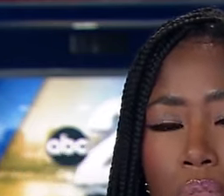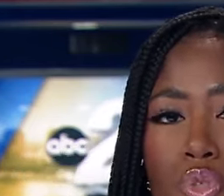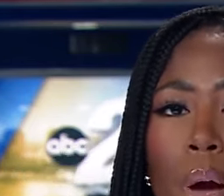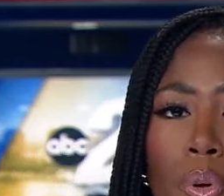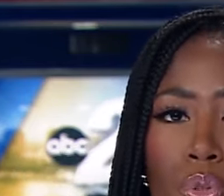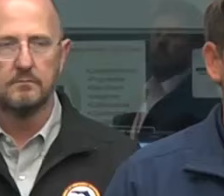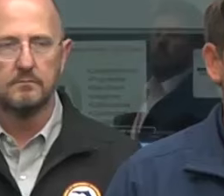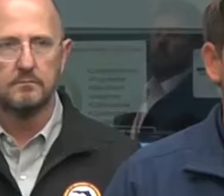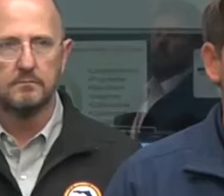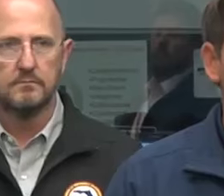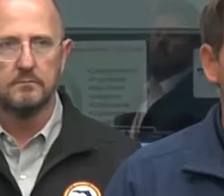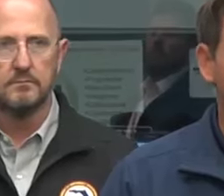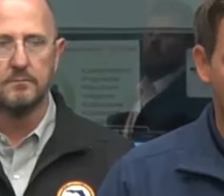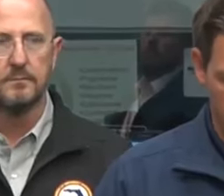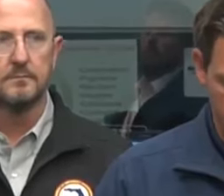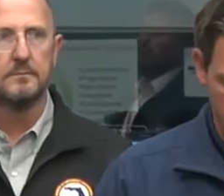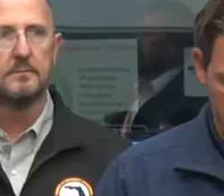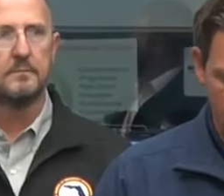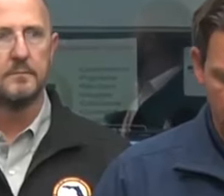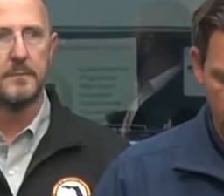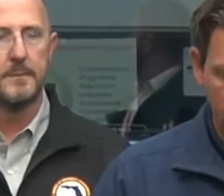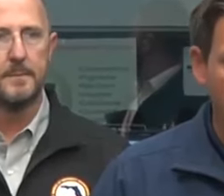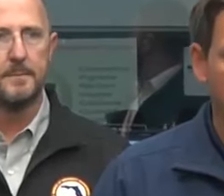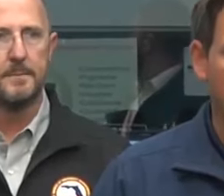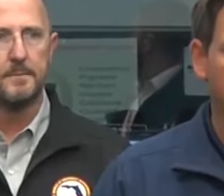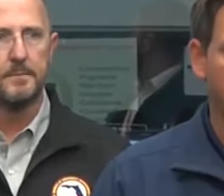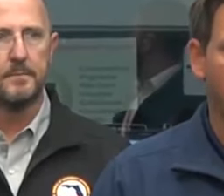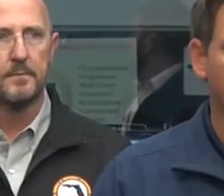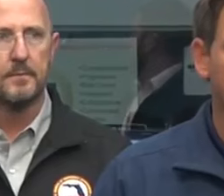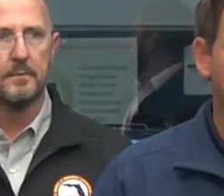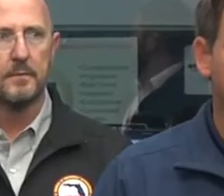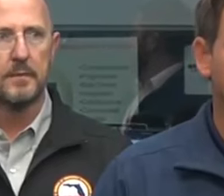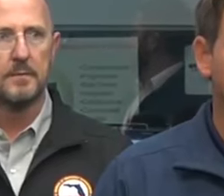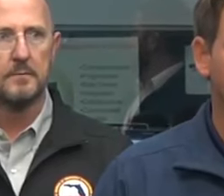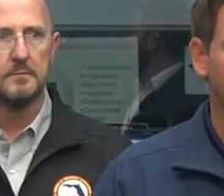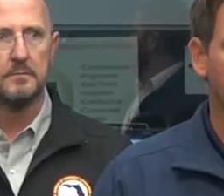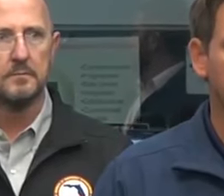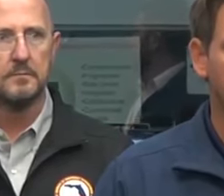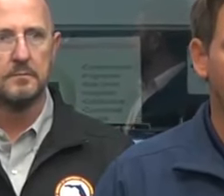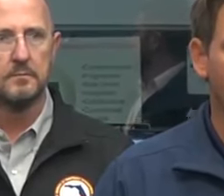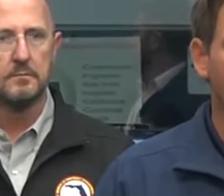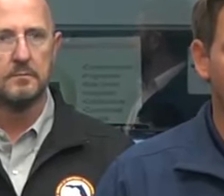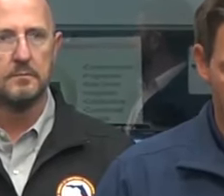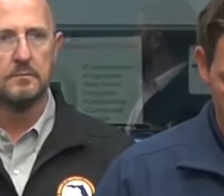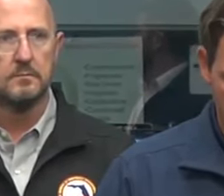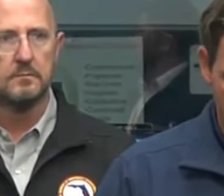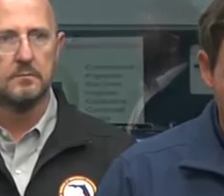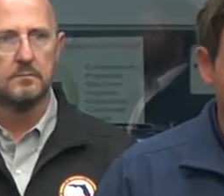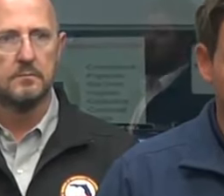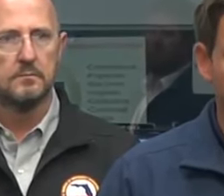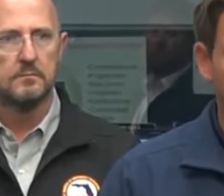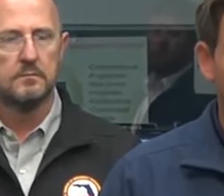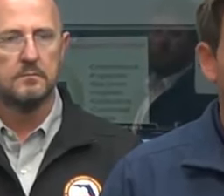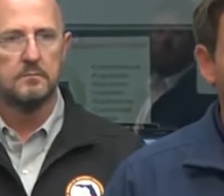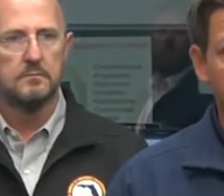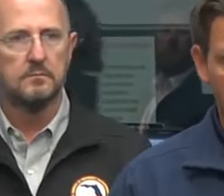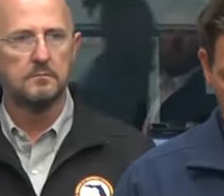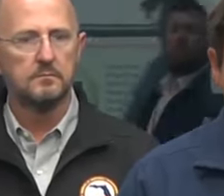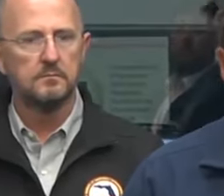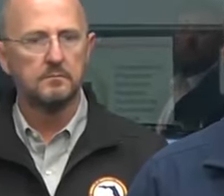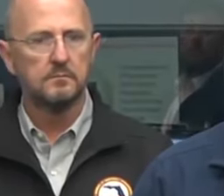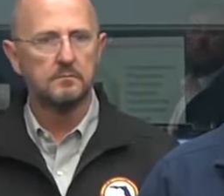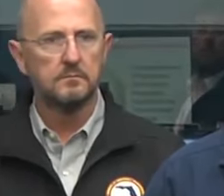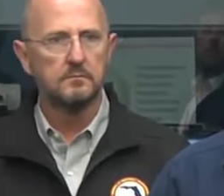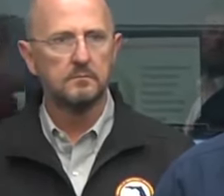ahead of tropical storm. Later this evening. Let's listen in. it will make landfall in the state of Florida tomorrow as a hurricane, most